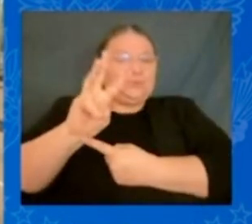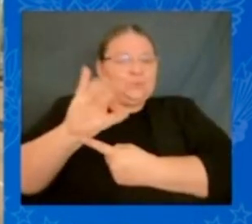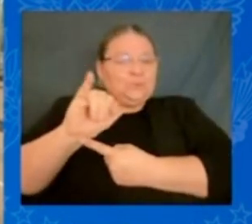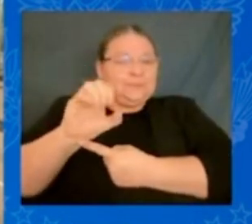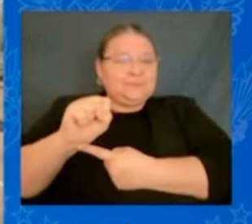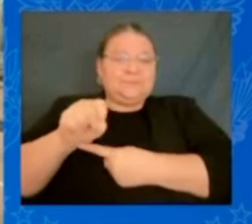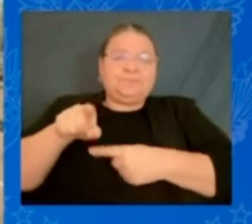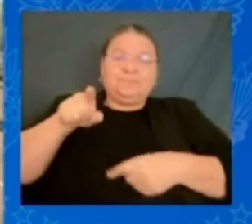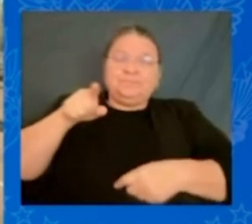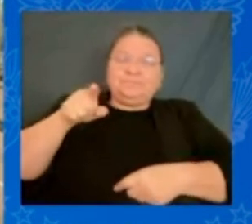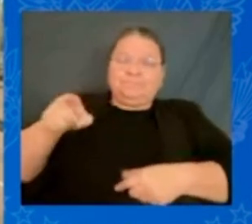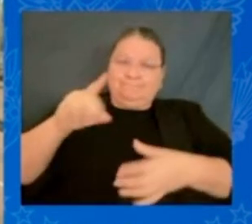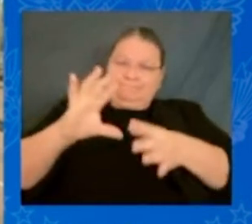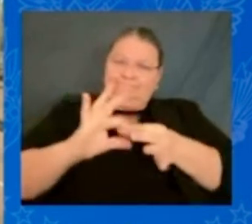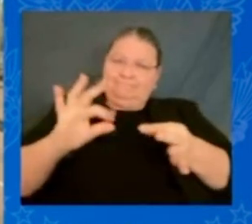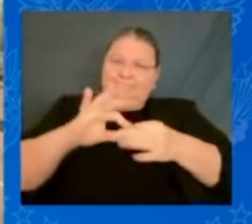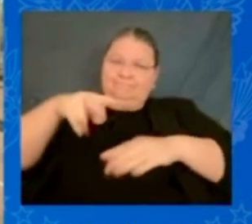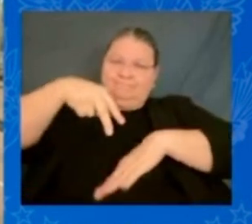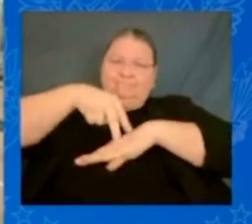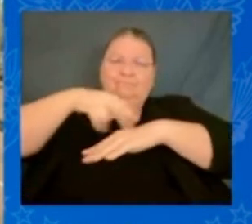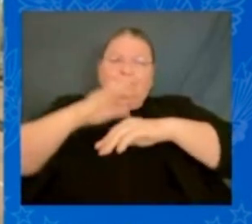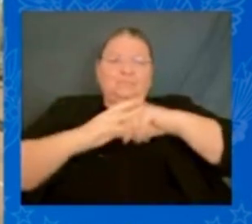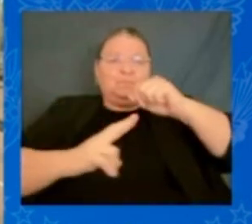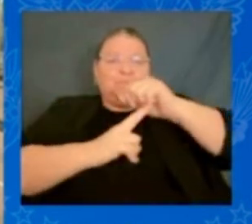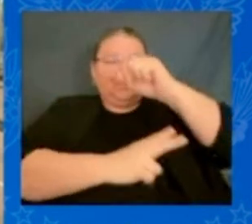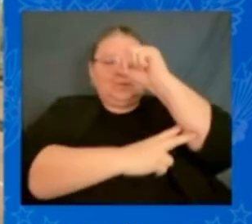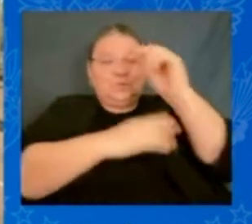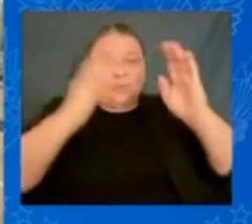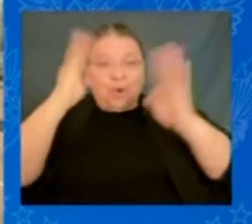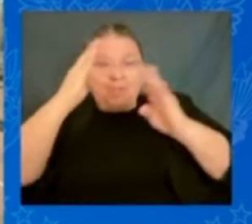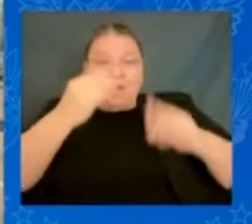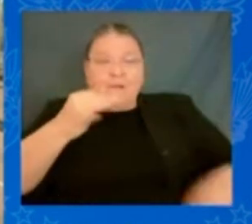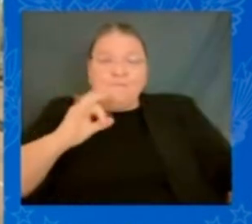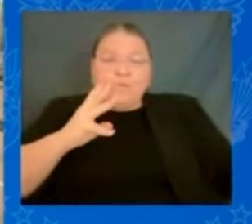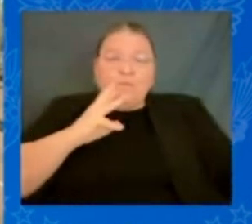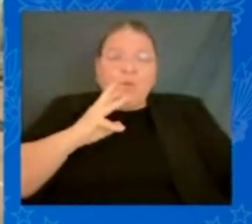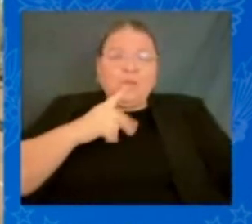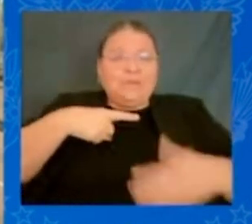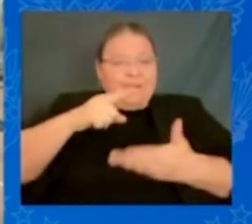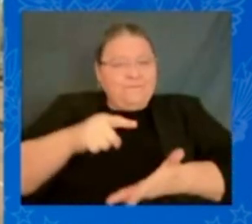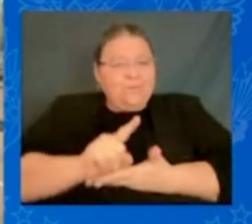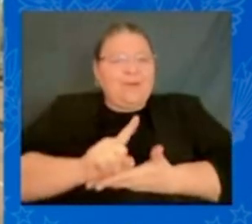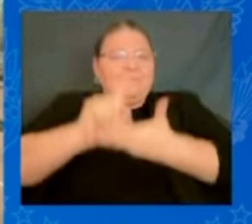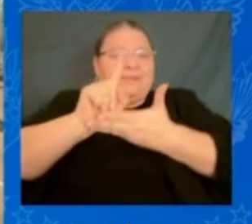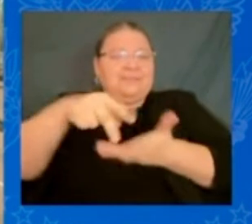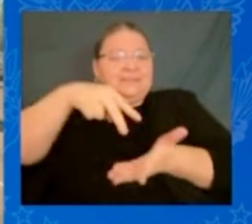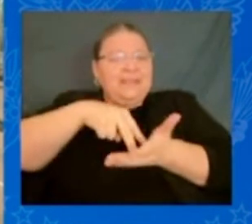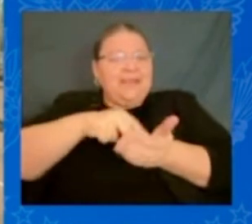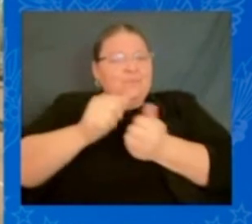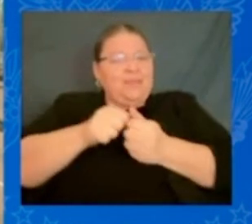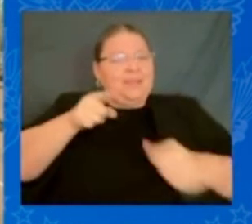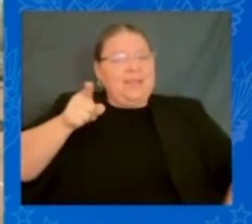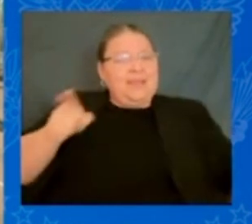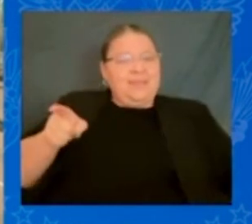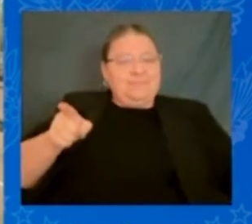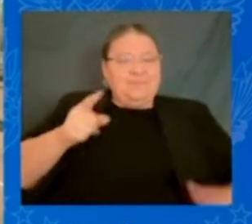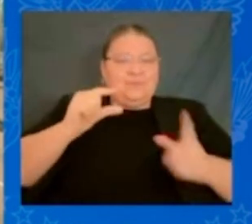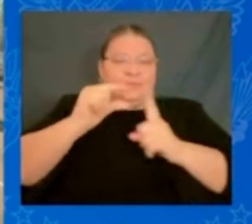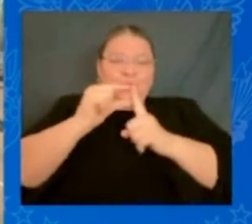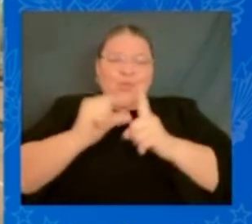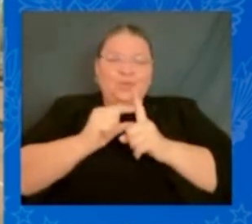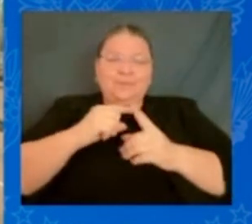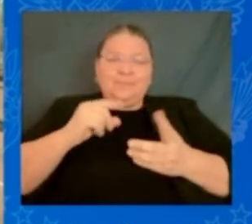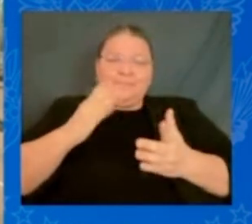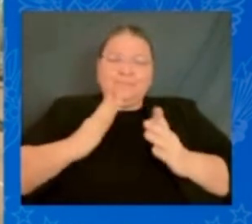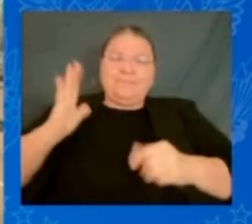ago. I had the privilege of standing with him. Words that give meaning to the past and purpose to the